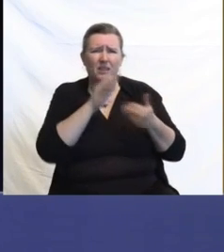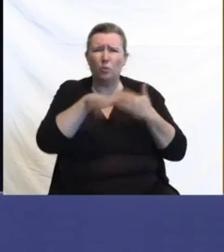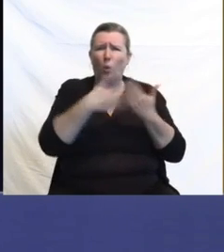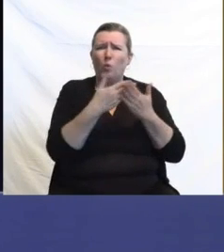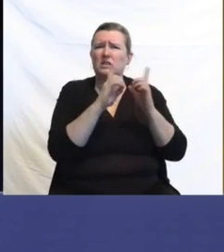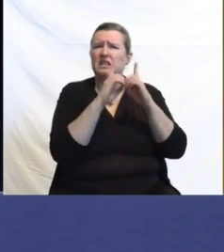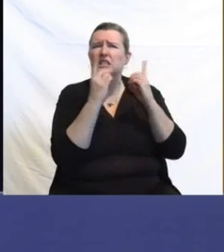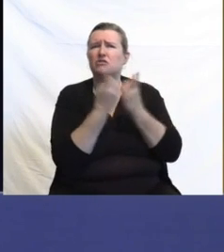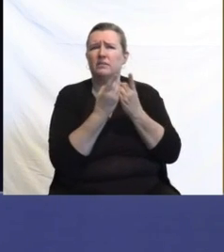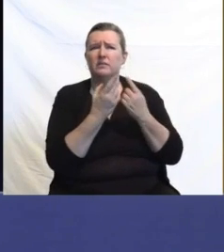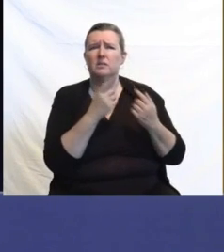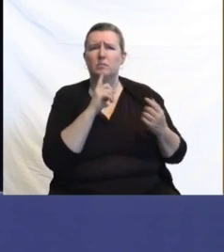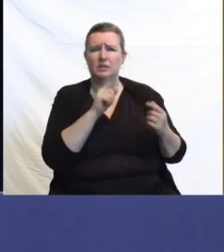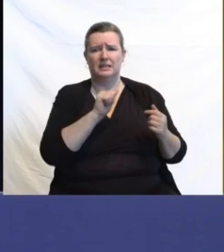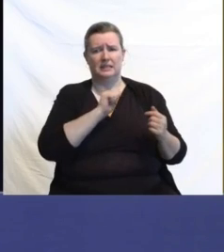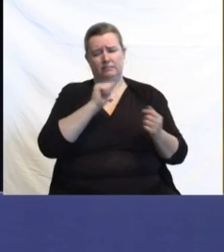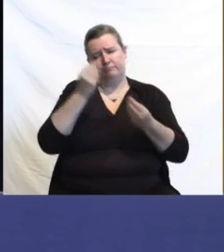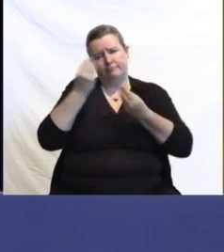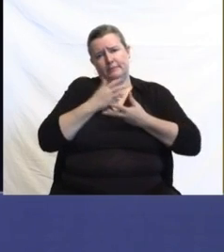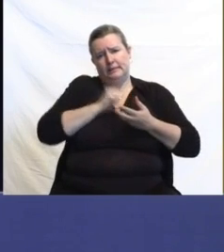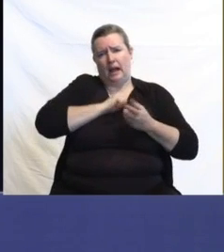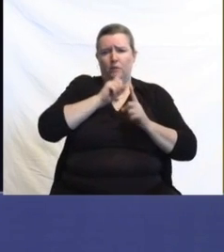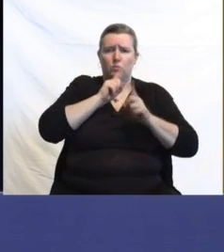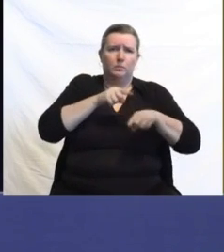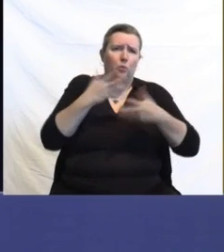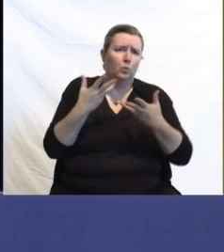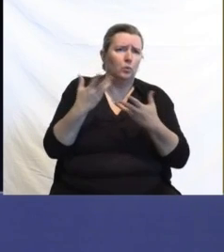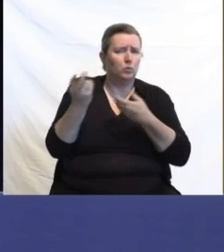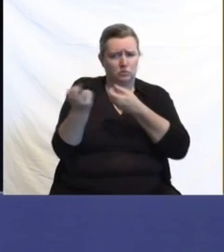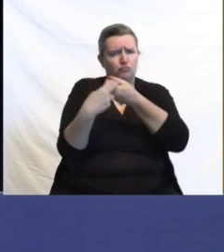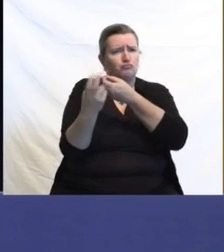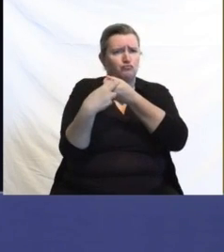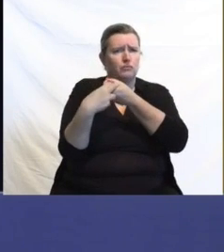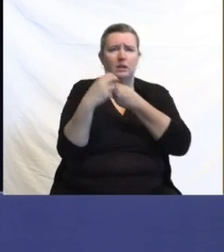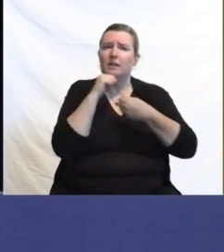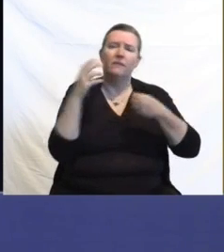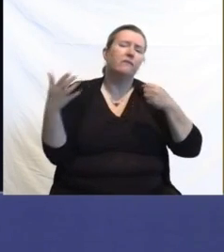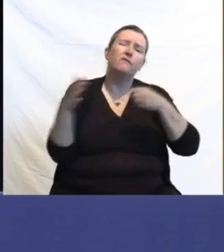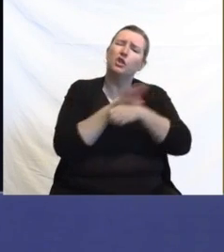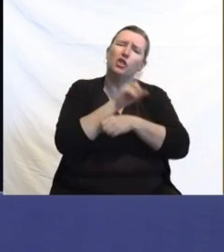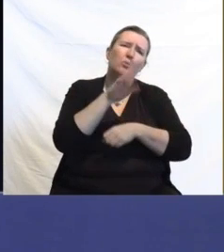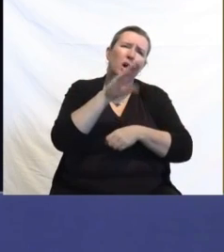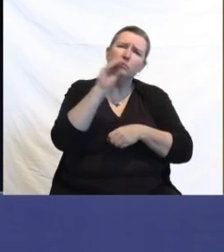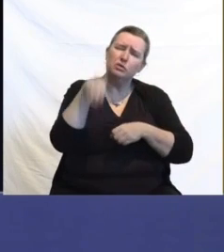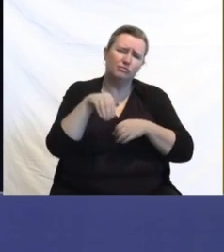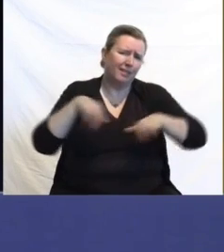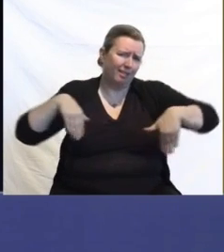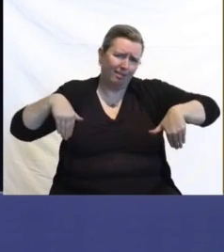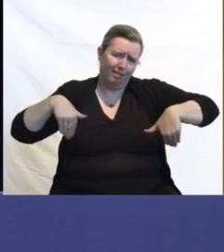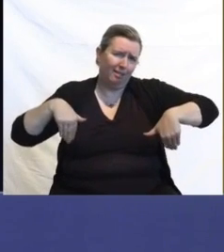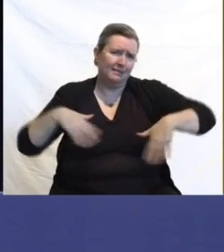the day. I think it's fair to say. We'll keep it at the county level for now as opposed to the district level.